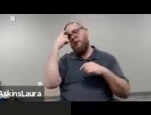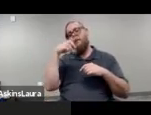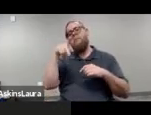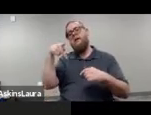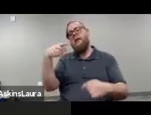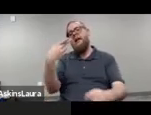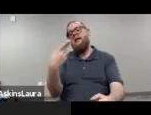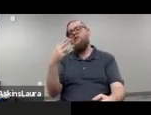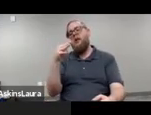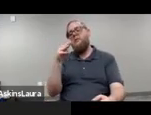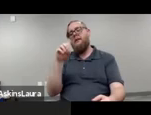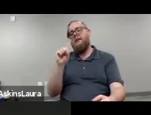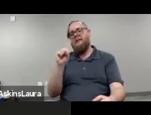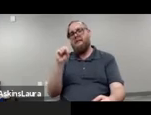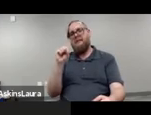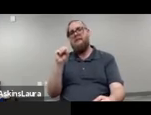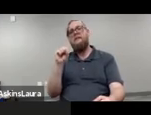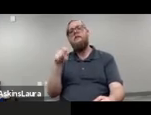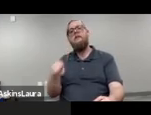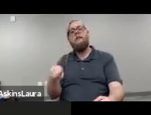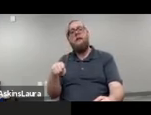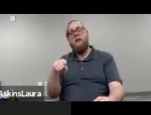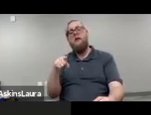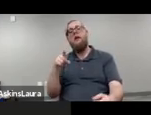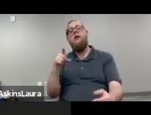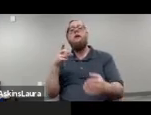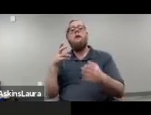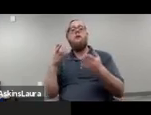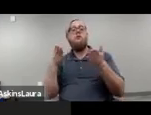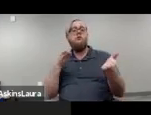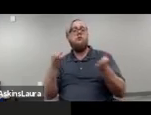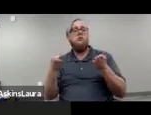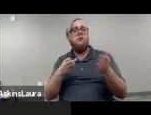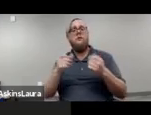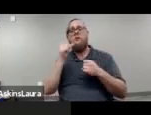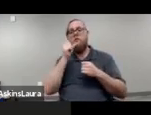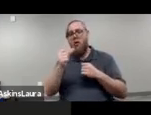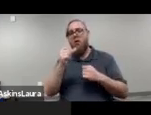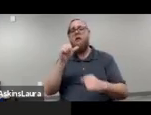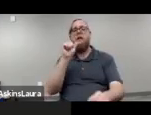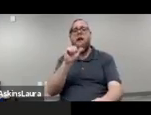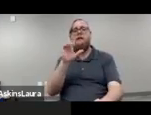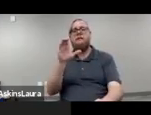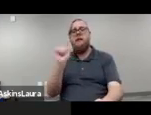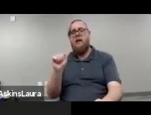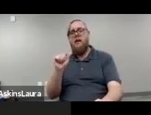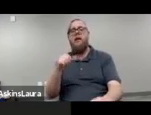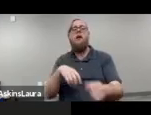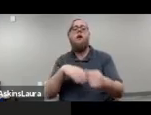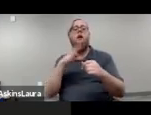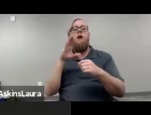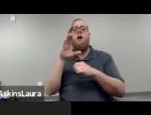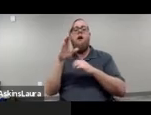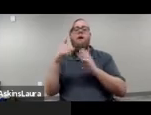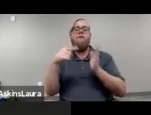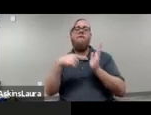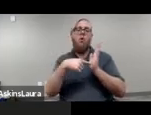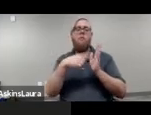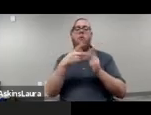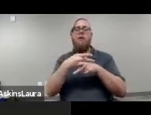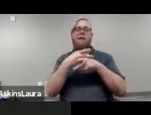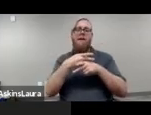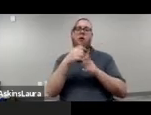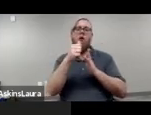PMHS, um, as an acronym, um, primarily served non-ACA or Affordable Care Act Medi-Cal enrollees